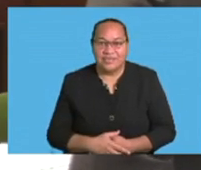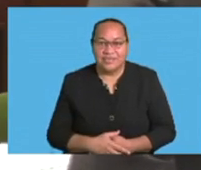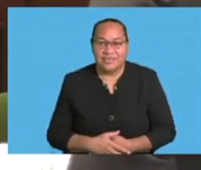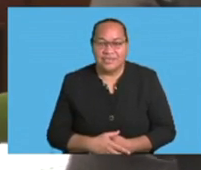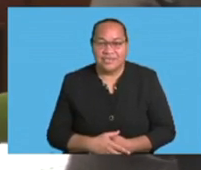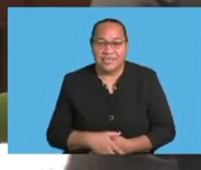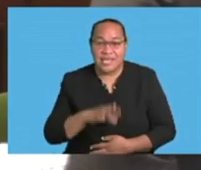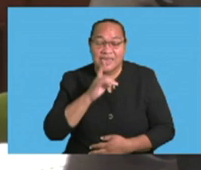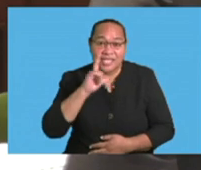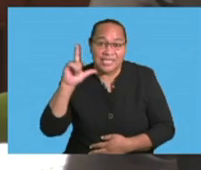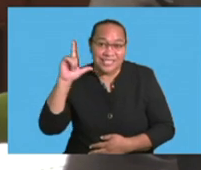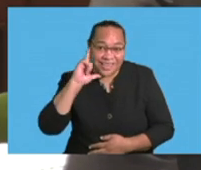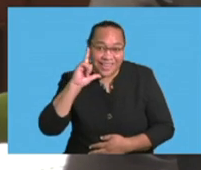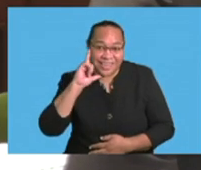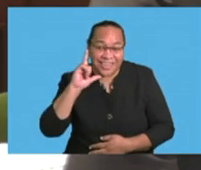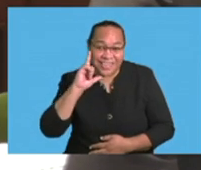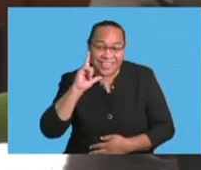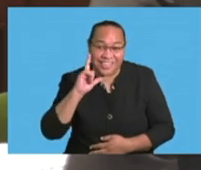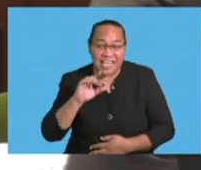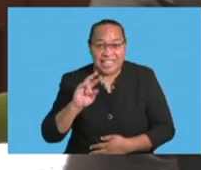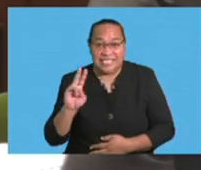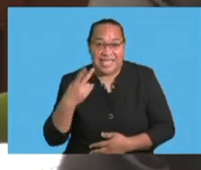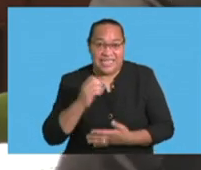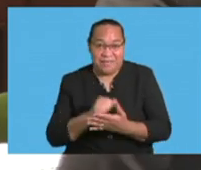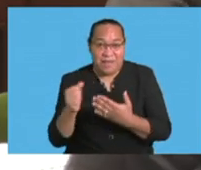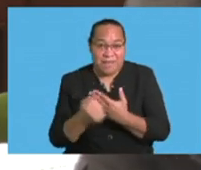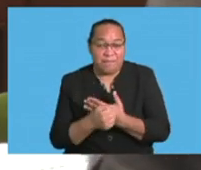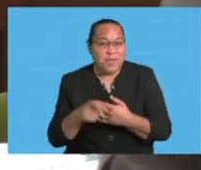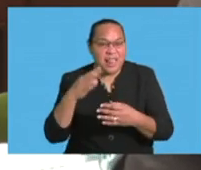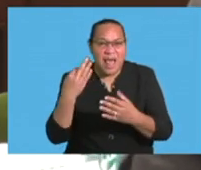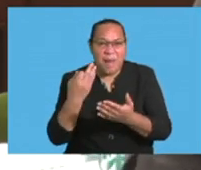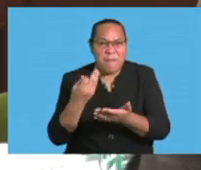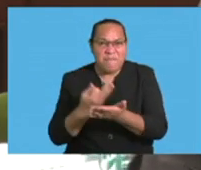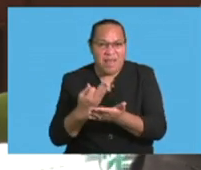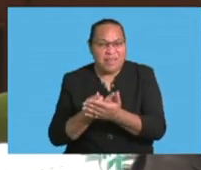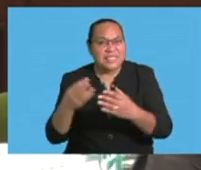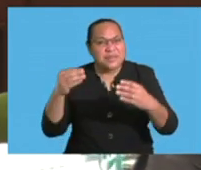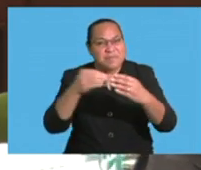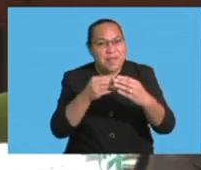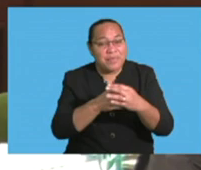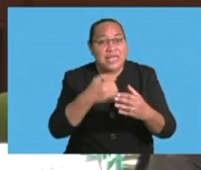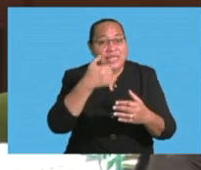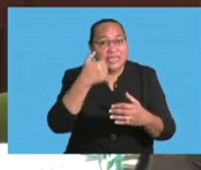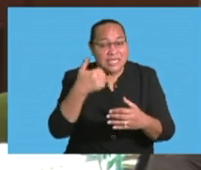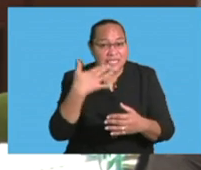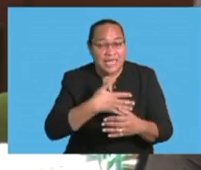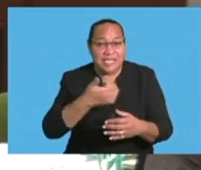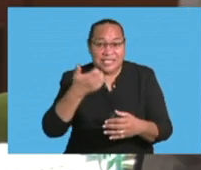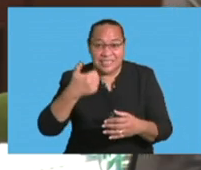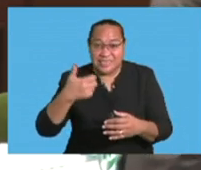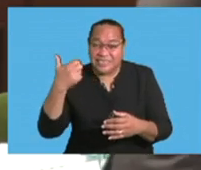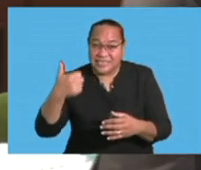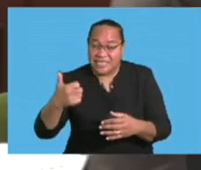as of yesterday Mr. Speaker Sir, 2nd September, liquidity in the banking system stands at $626.7 million dollars,